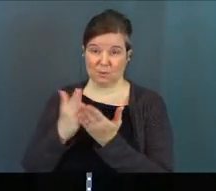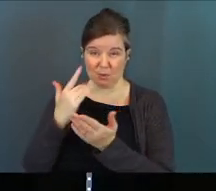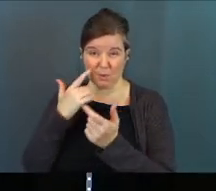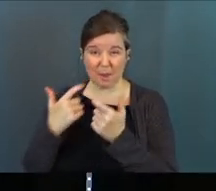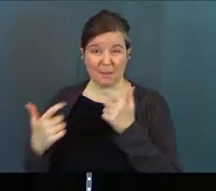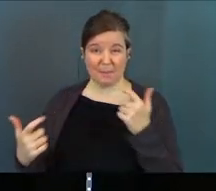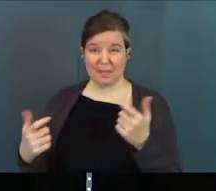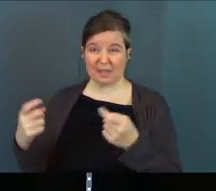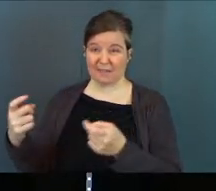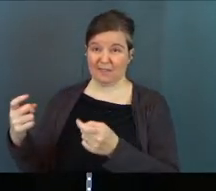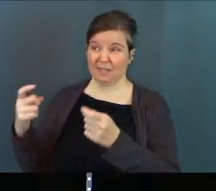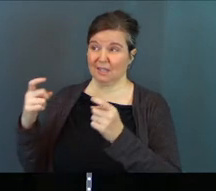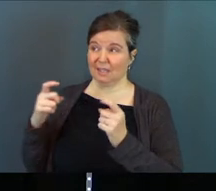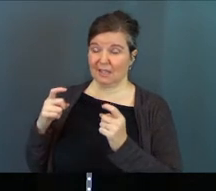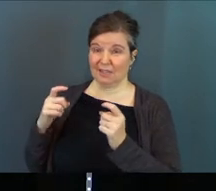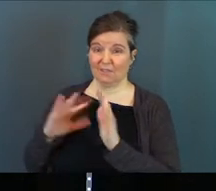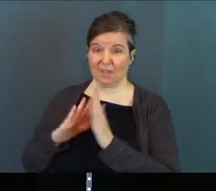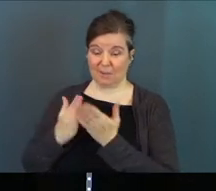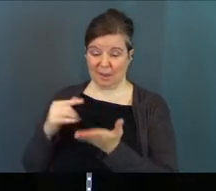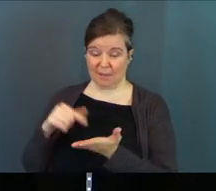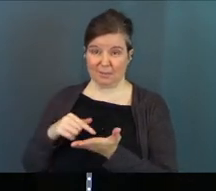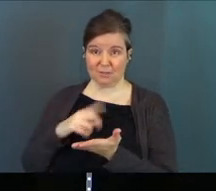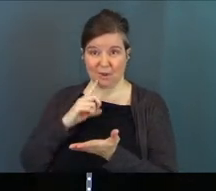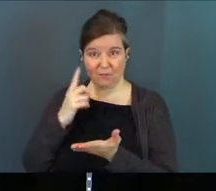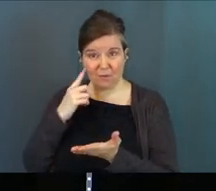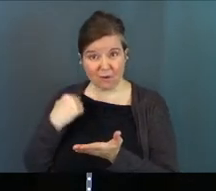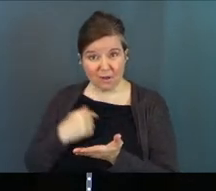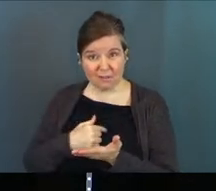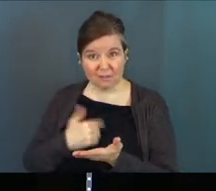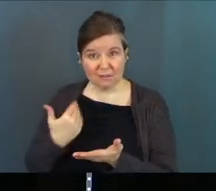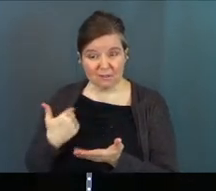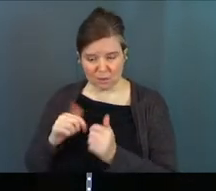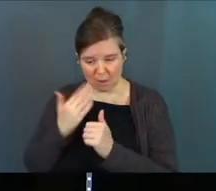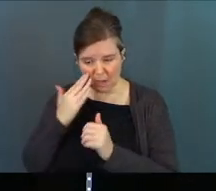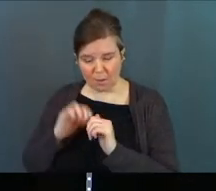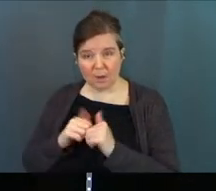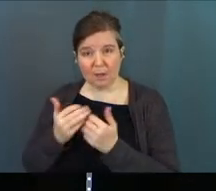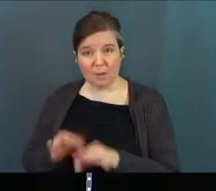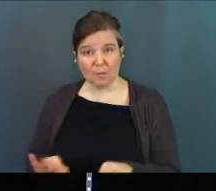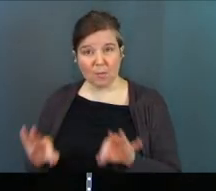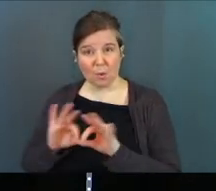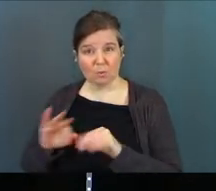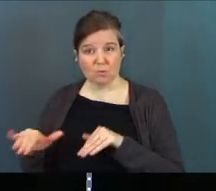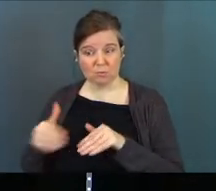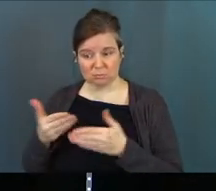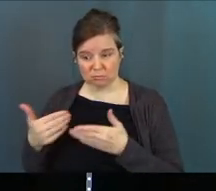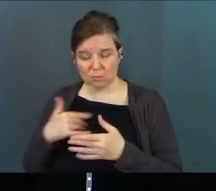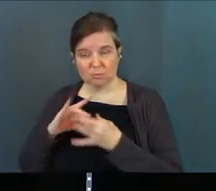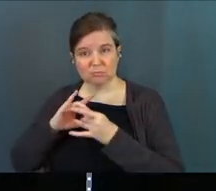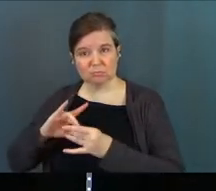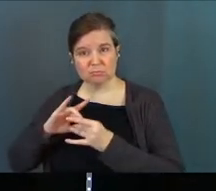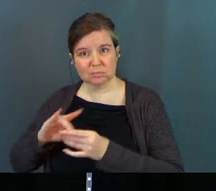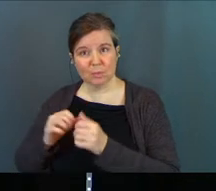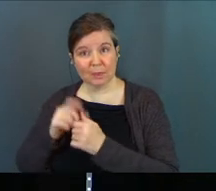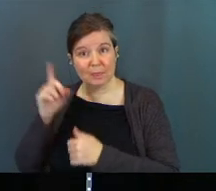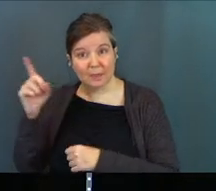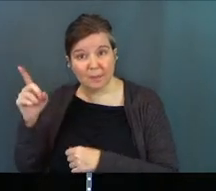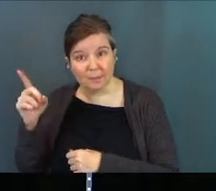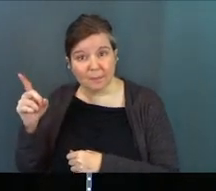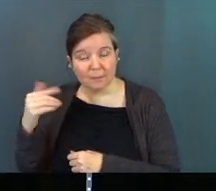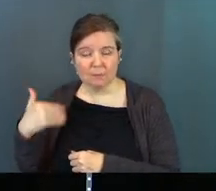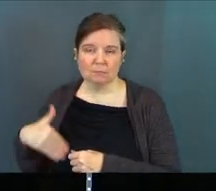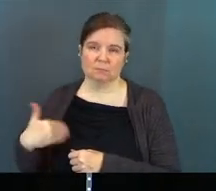know how big of a gift our Bibles are to us? How important they are to our walks with Jesus, our relationship with him?